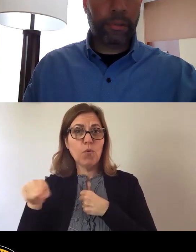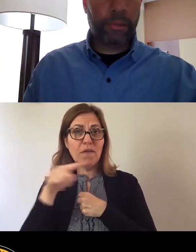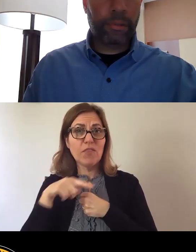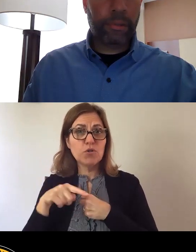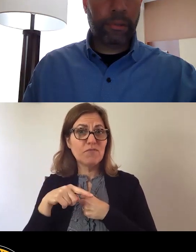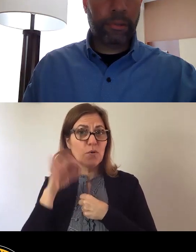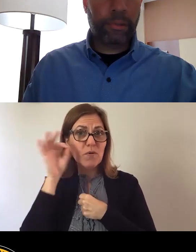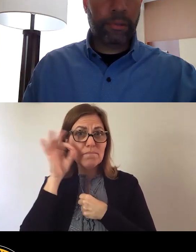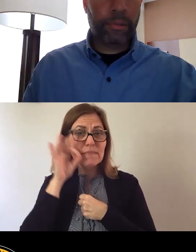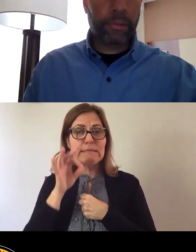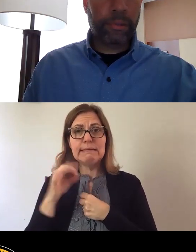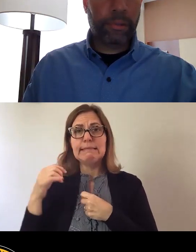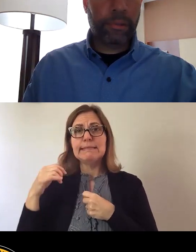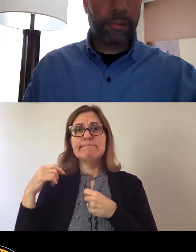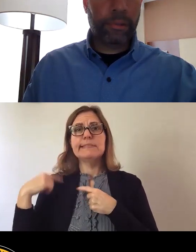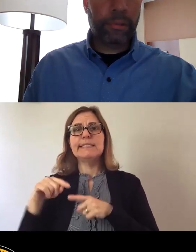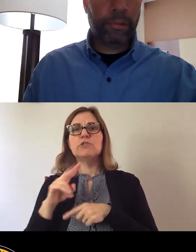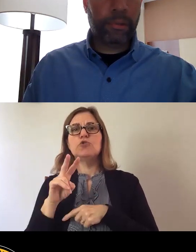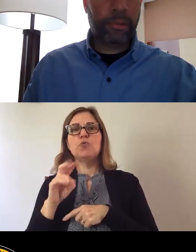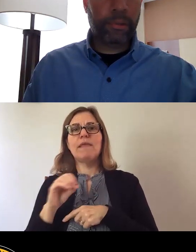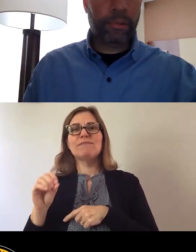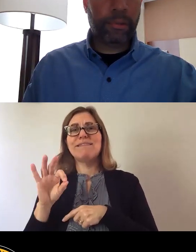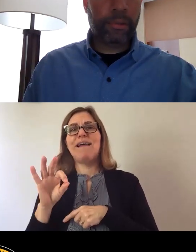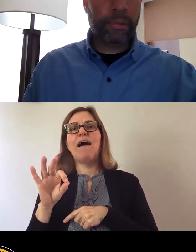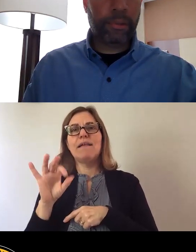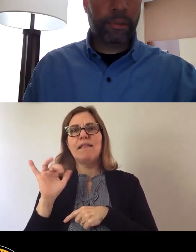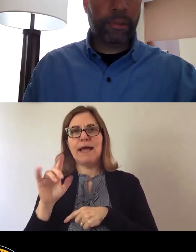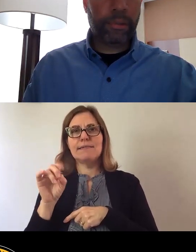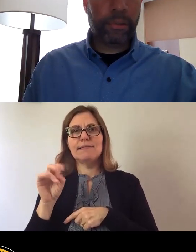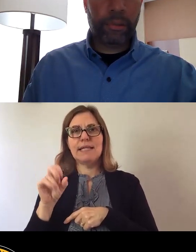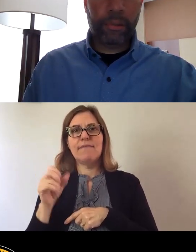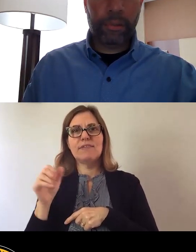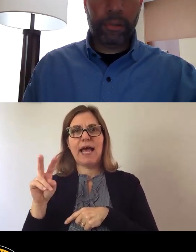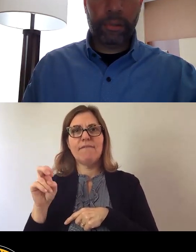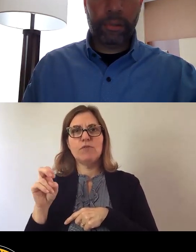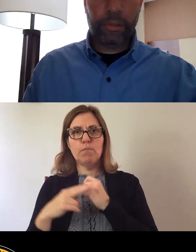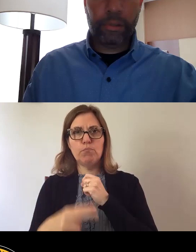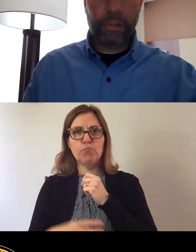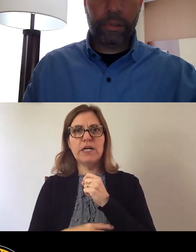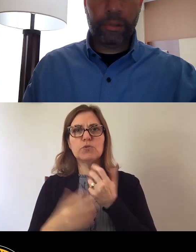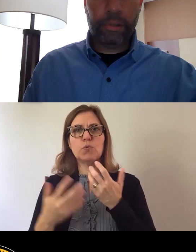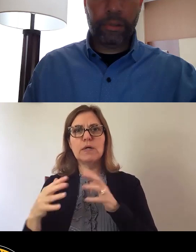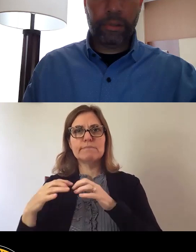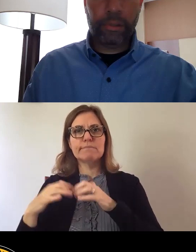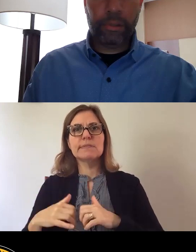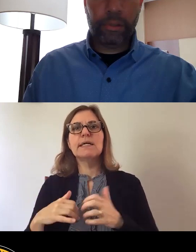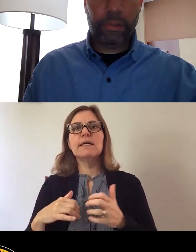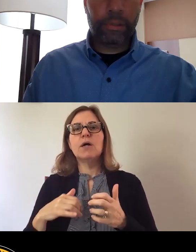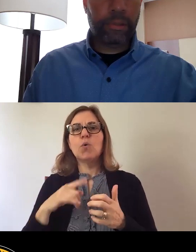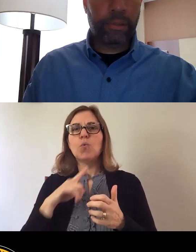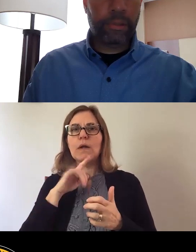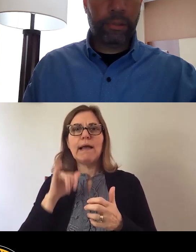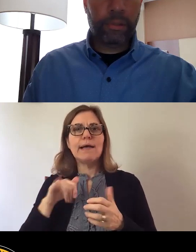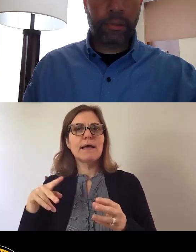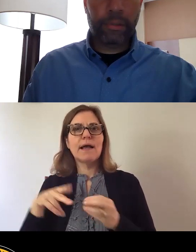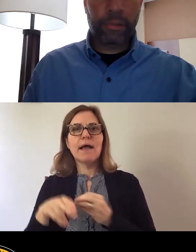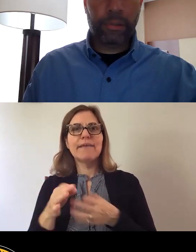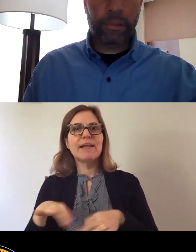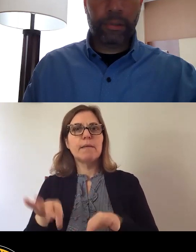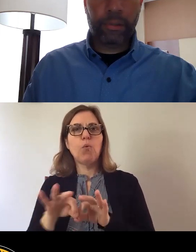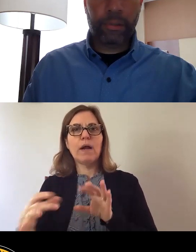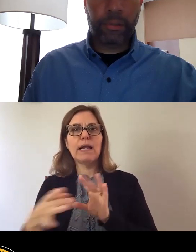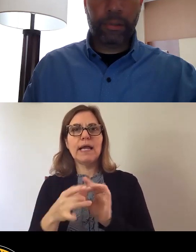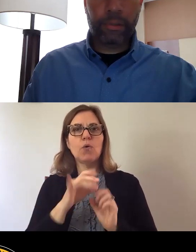since 2009 the Davis Avenue Bridge was imploded and it essentially cut off a key link between Riverview Park